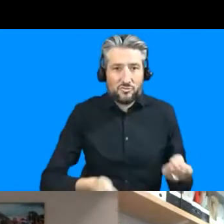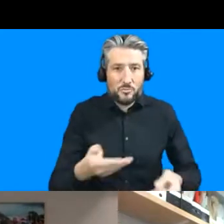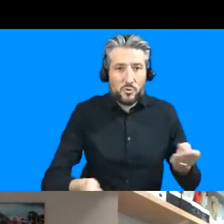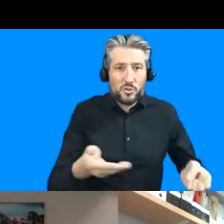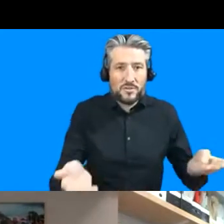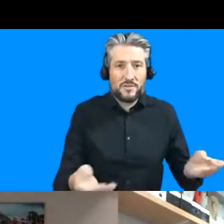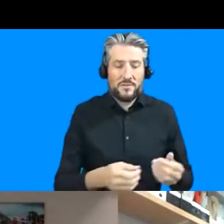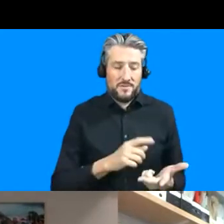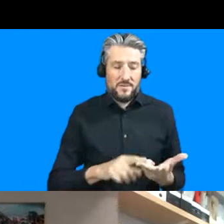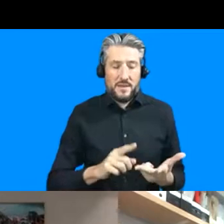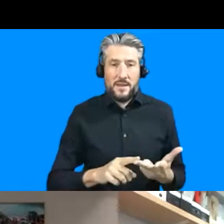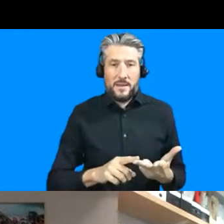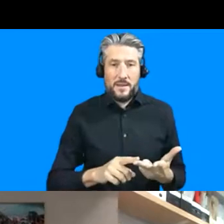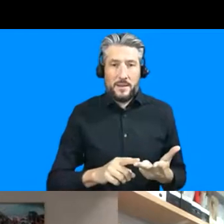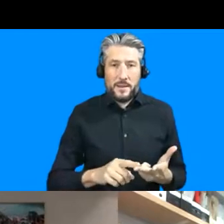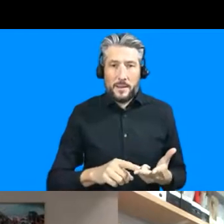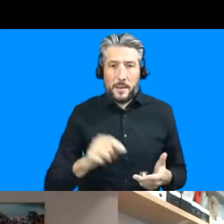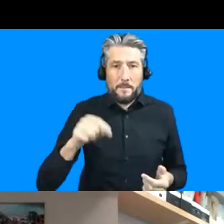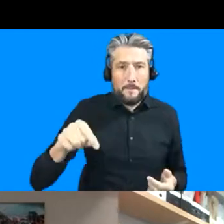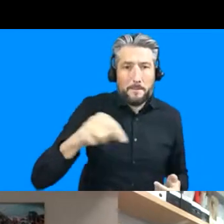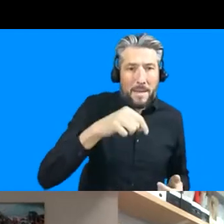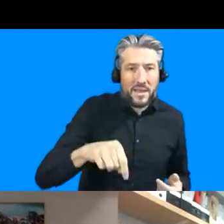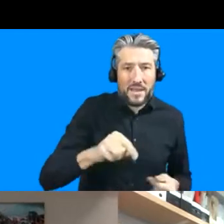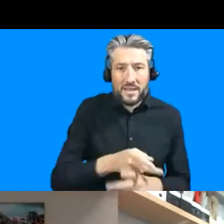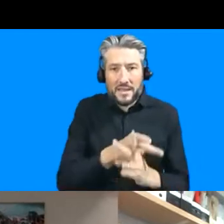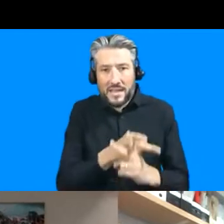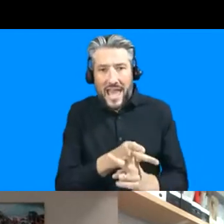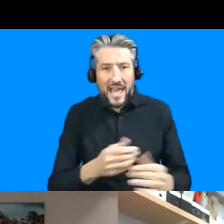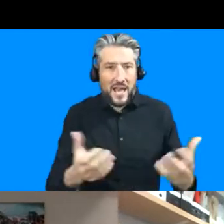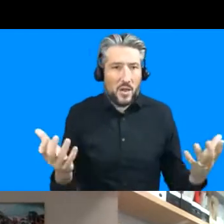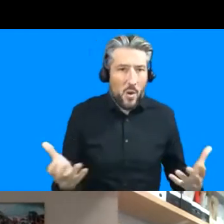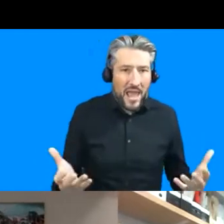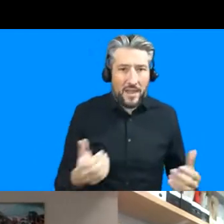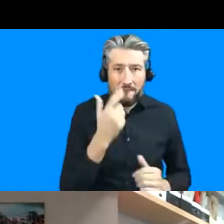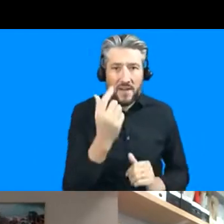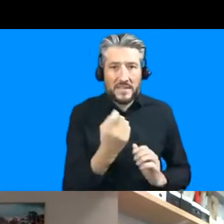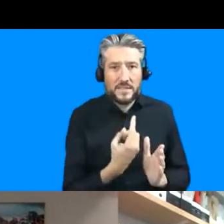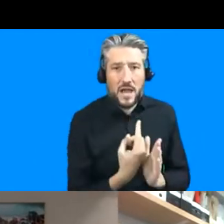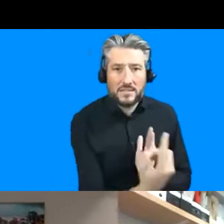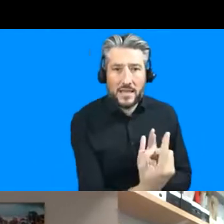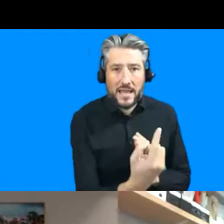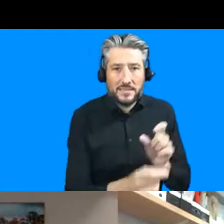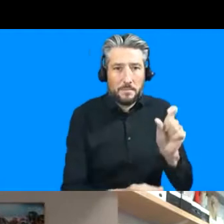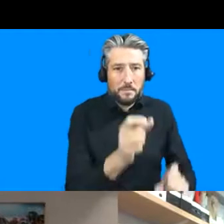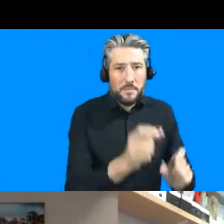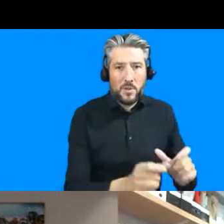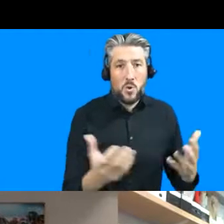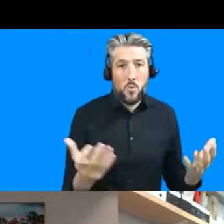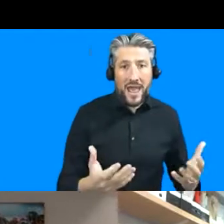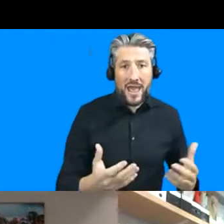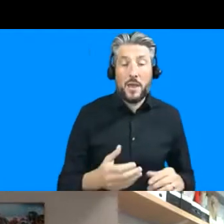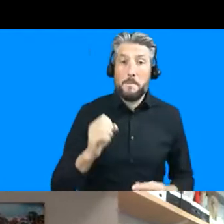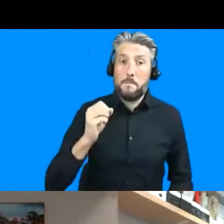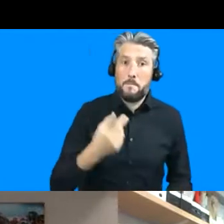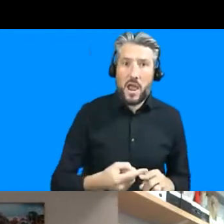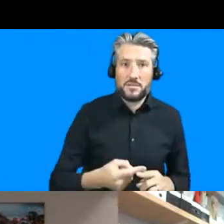for care and for um isolation in their communities and critically feeding all that back into the government um to the government and other